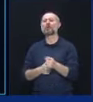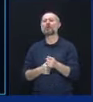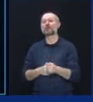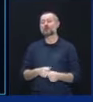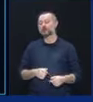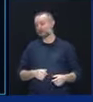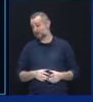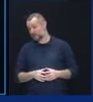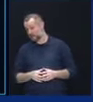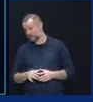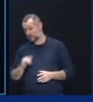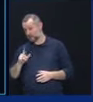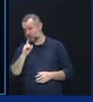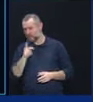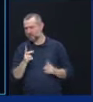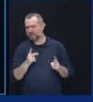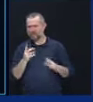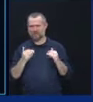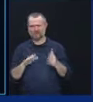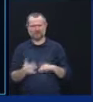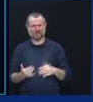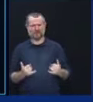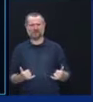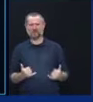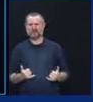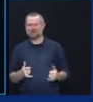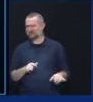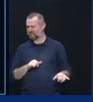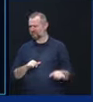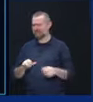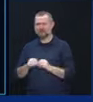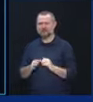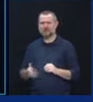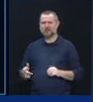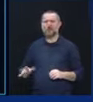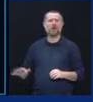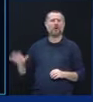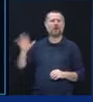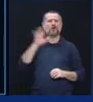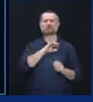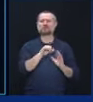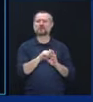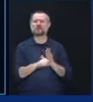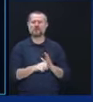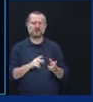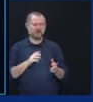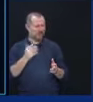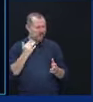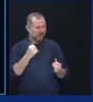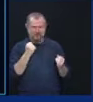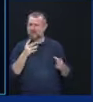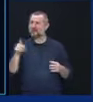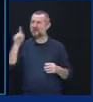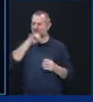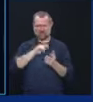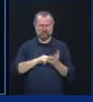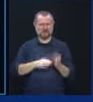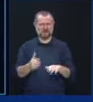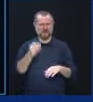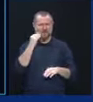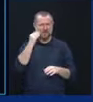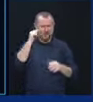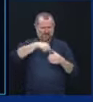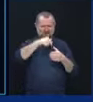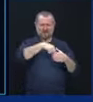homes in this state and every other state in this country? And it really is